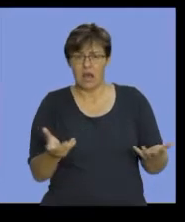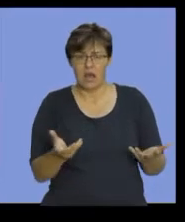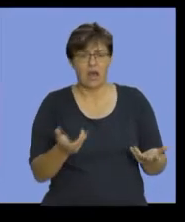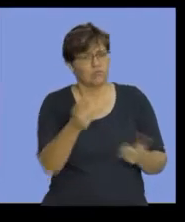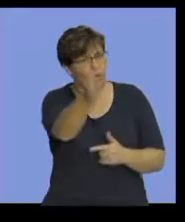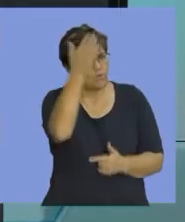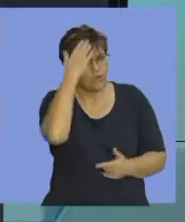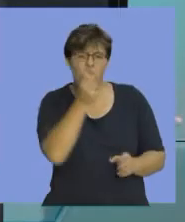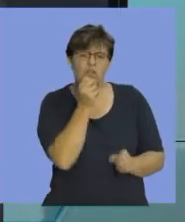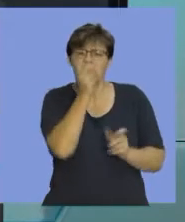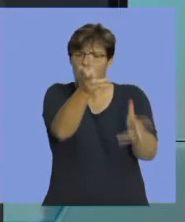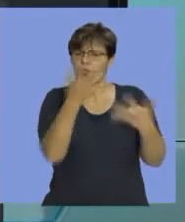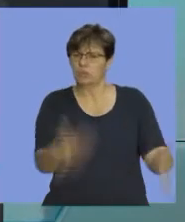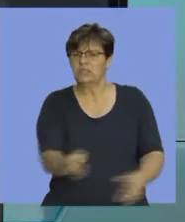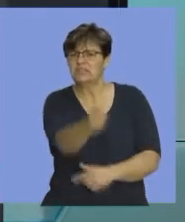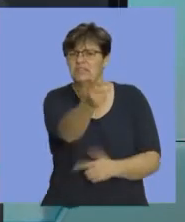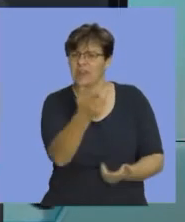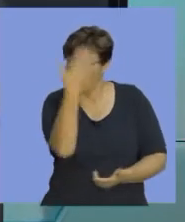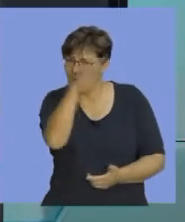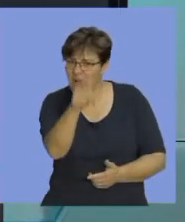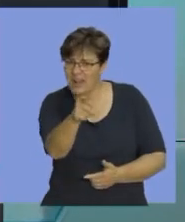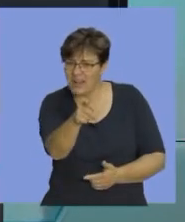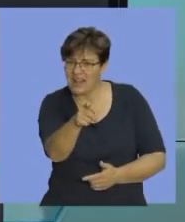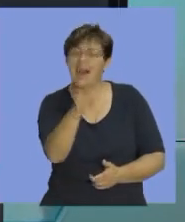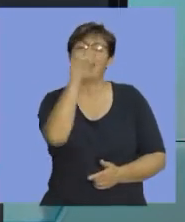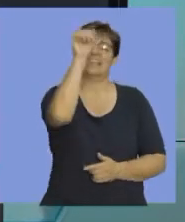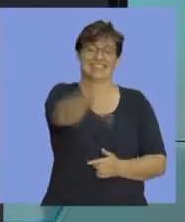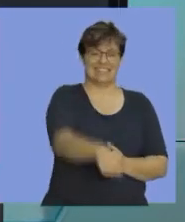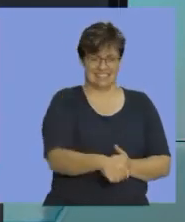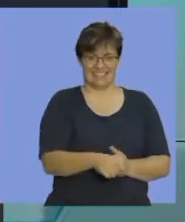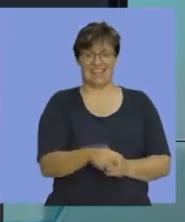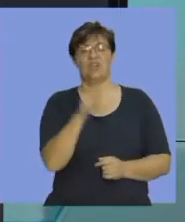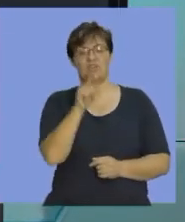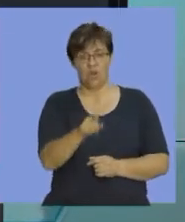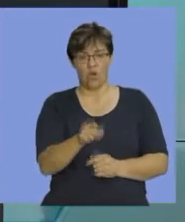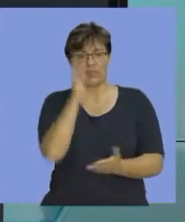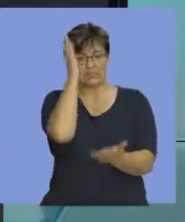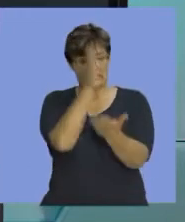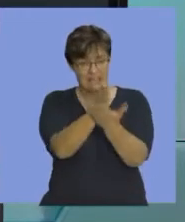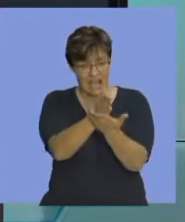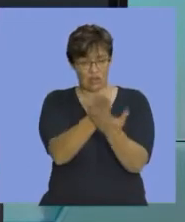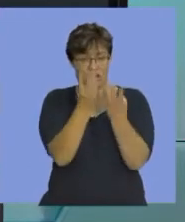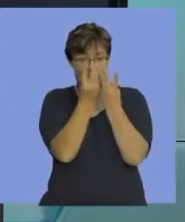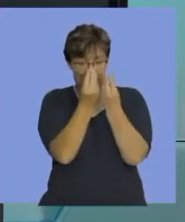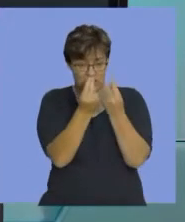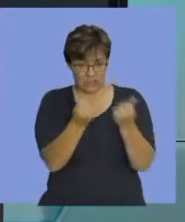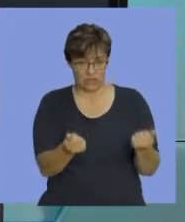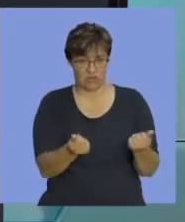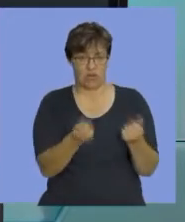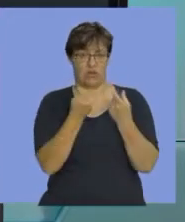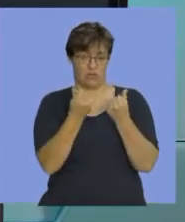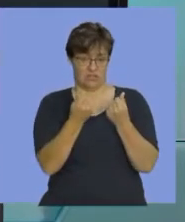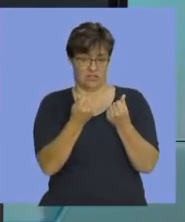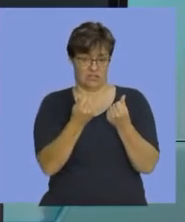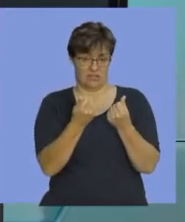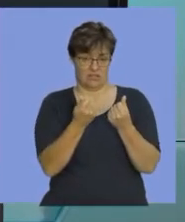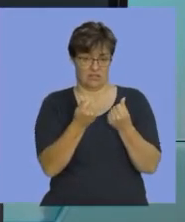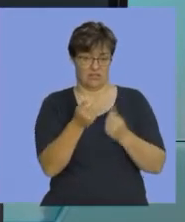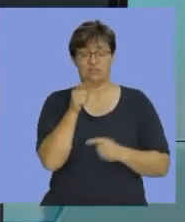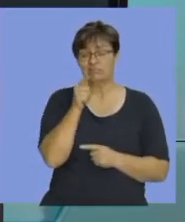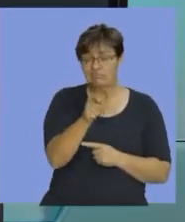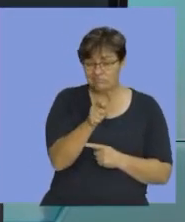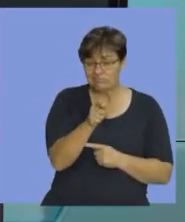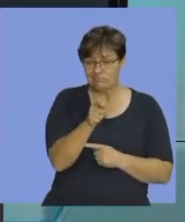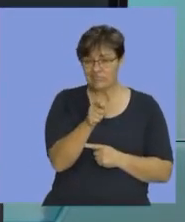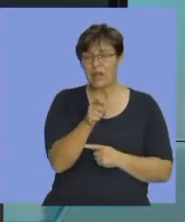this stage you should be shouting out the answer. Yes, it is your direct materials cost. In other words,